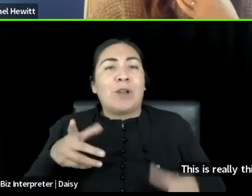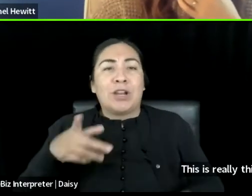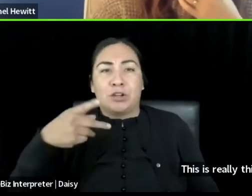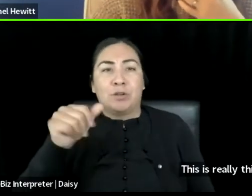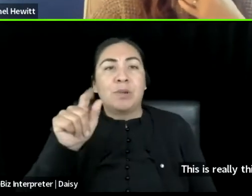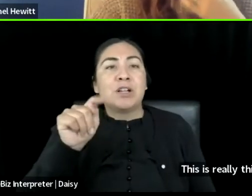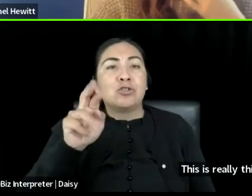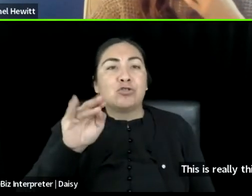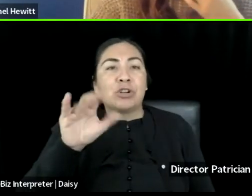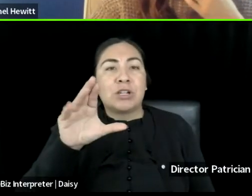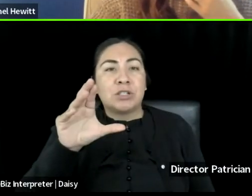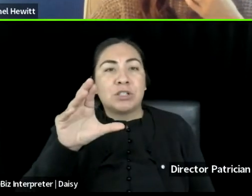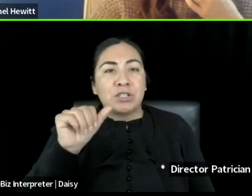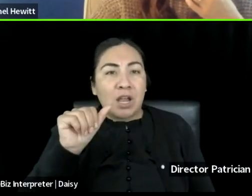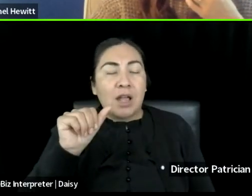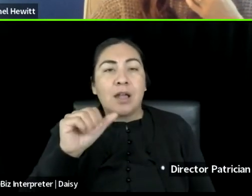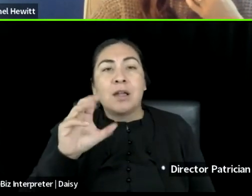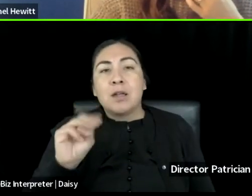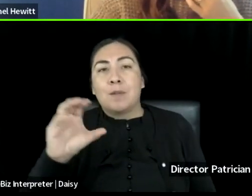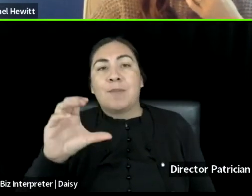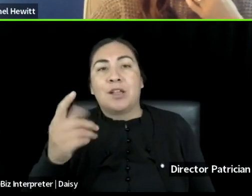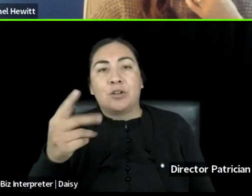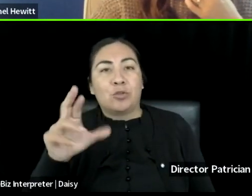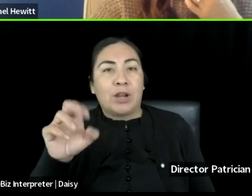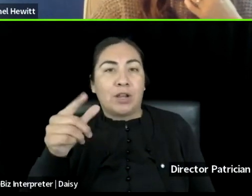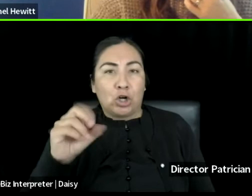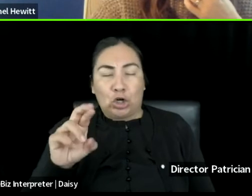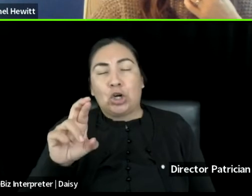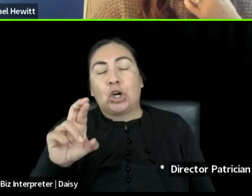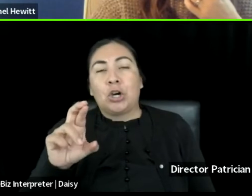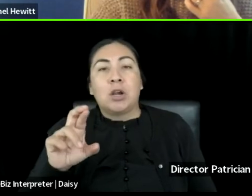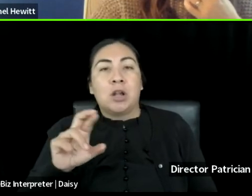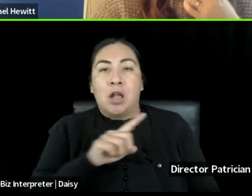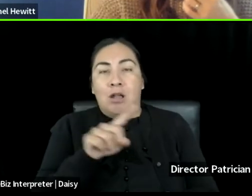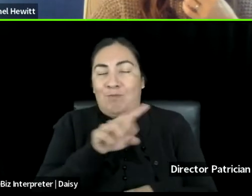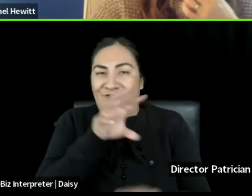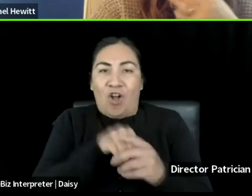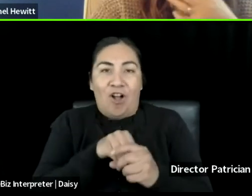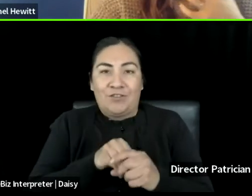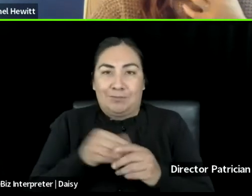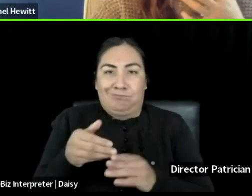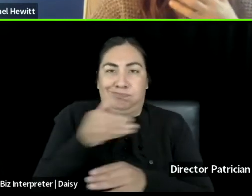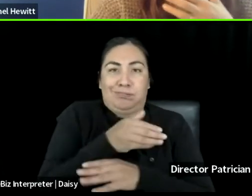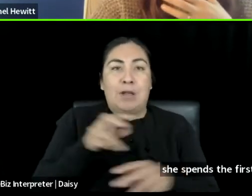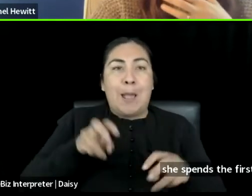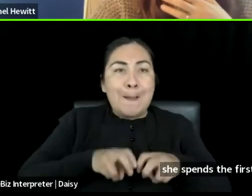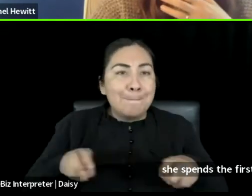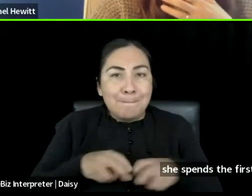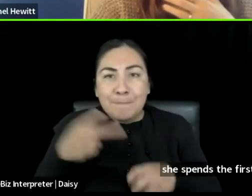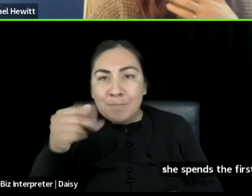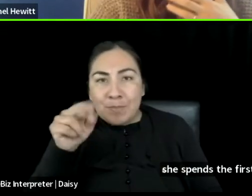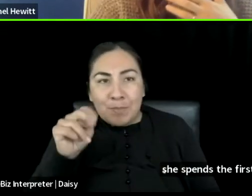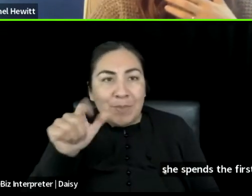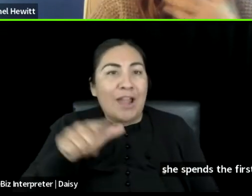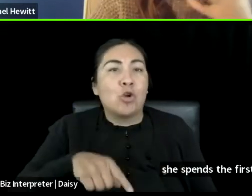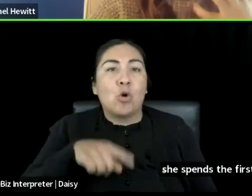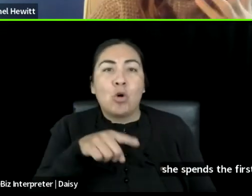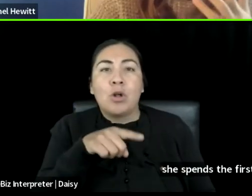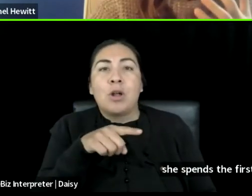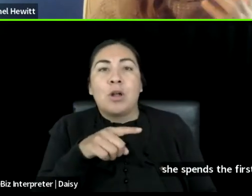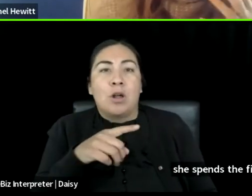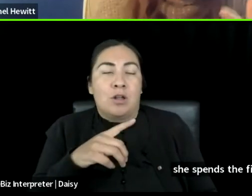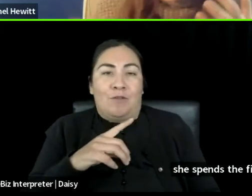she spends the first bit of rehearsal, um, asking, um, for folks to complete the sentence, uh,